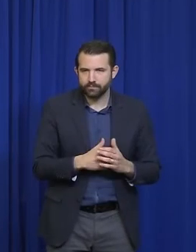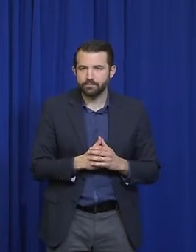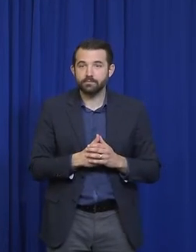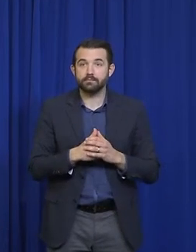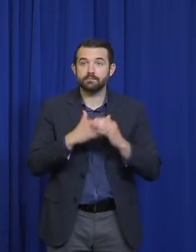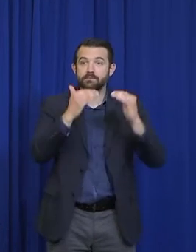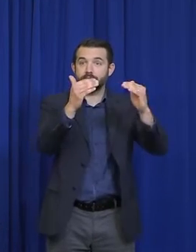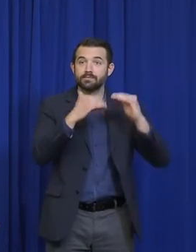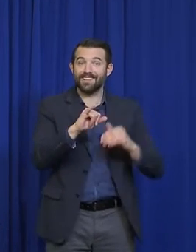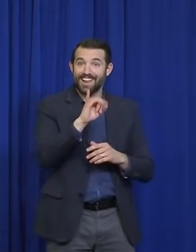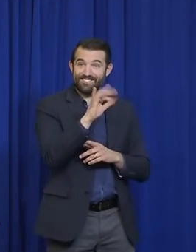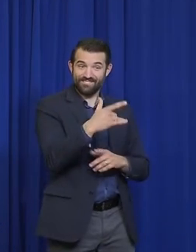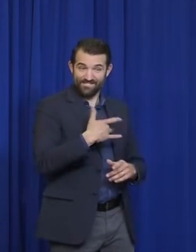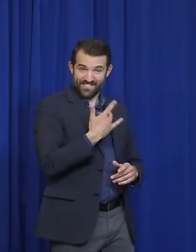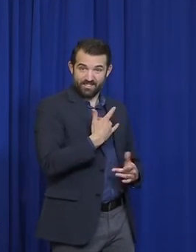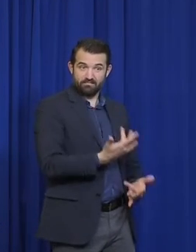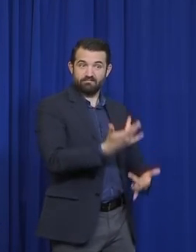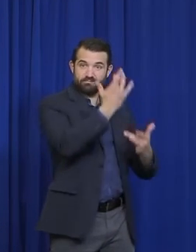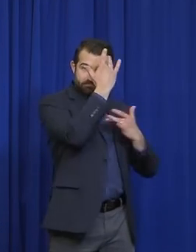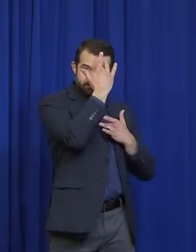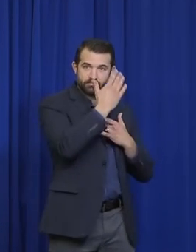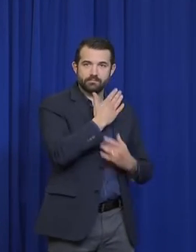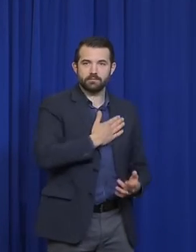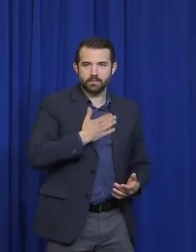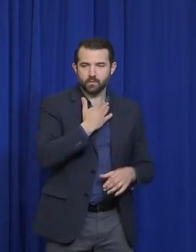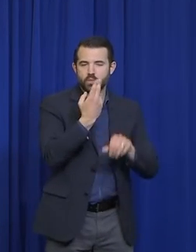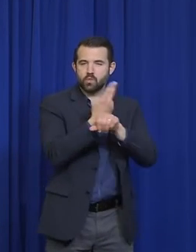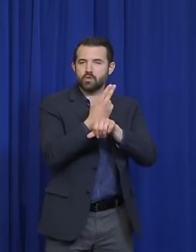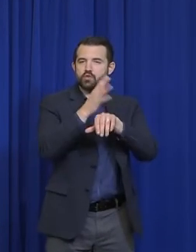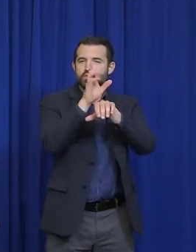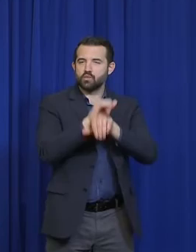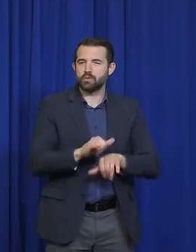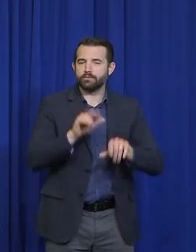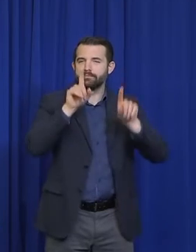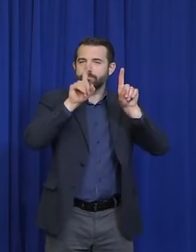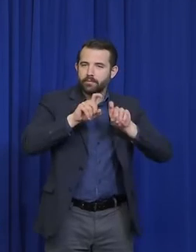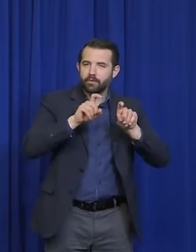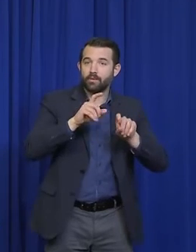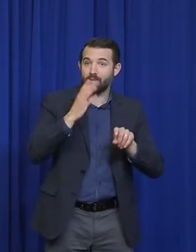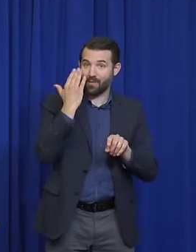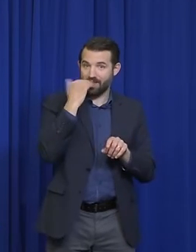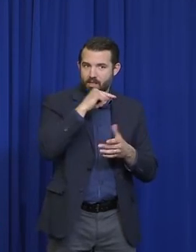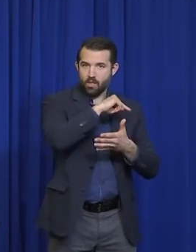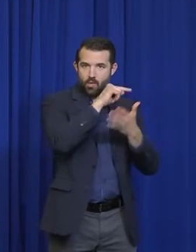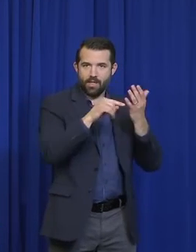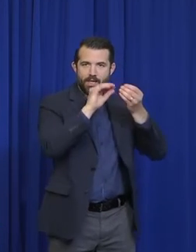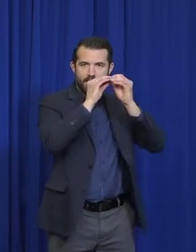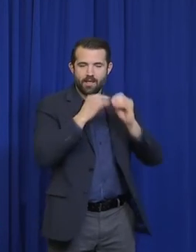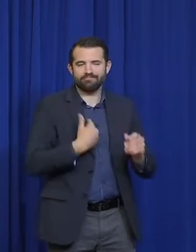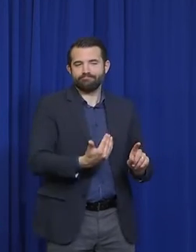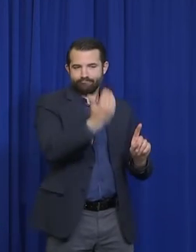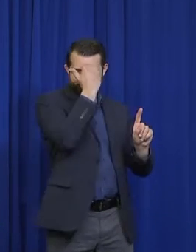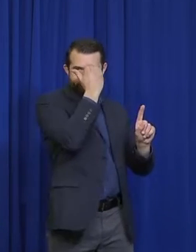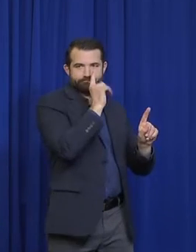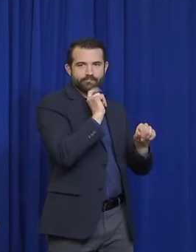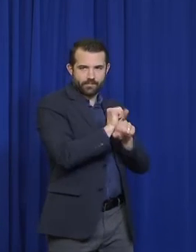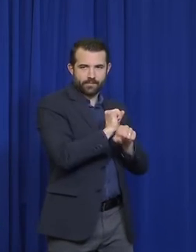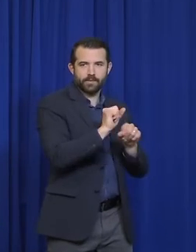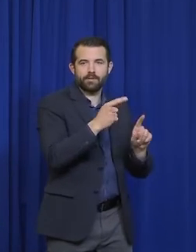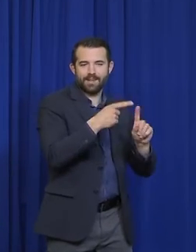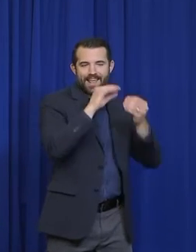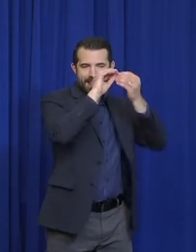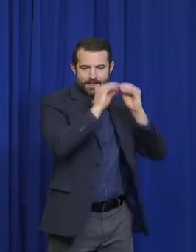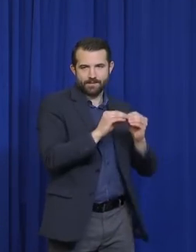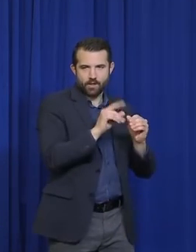interpret those data and know what to do with them. But certainly that will change as the science changes. Thanks for that question, Don. And we will